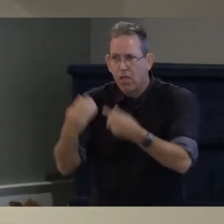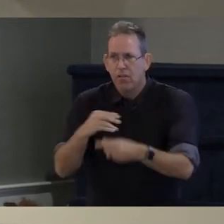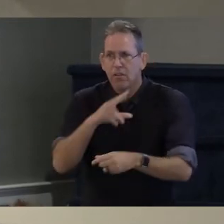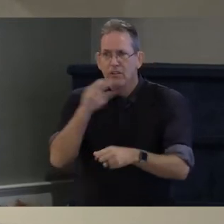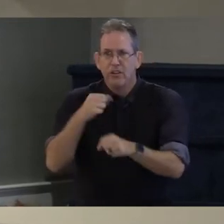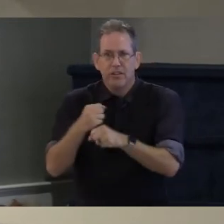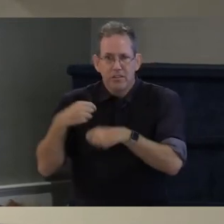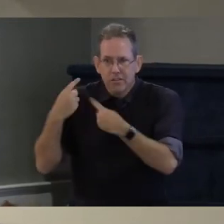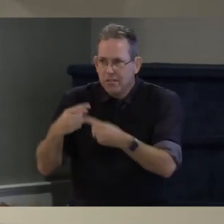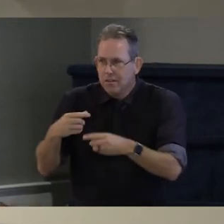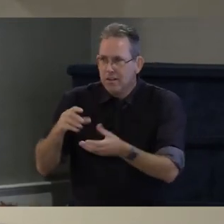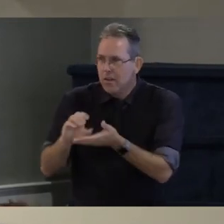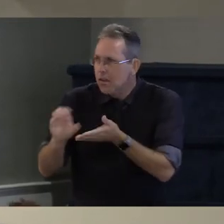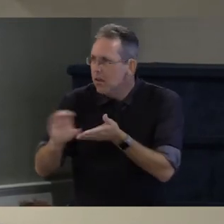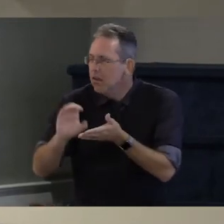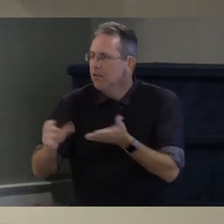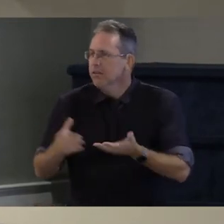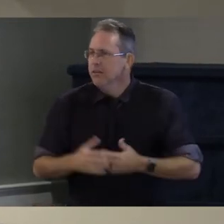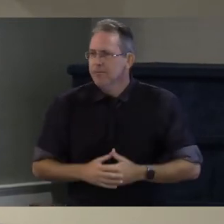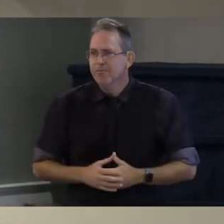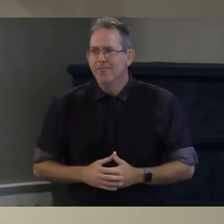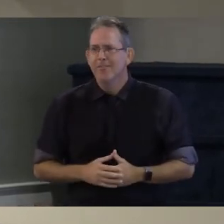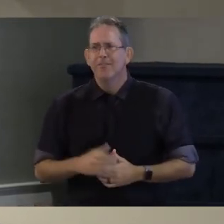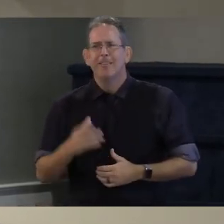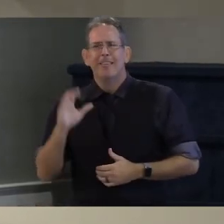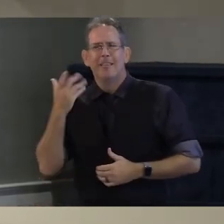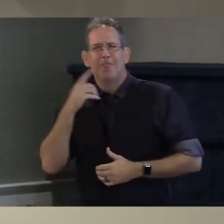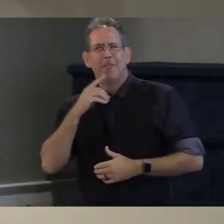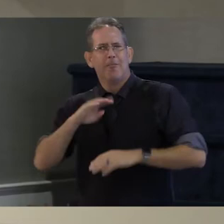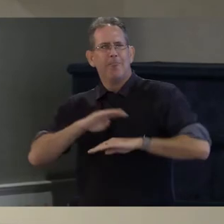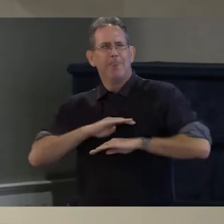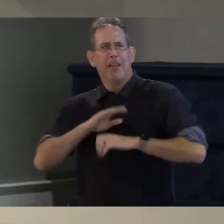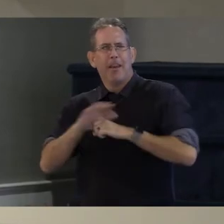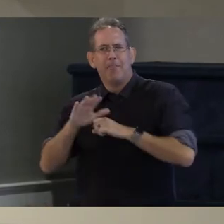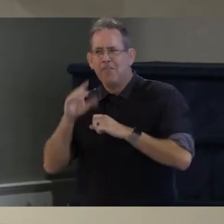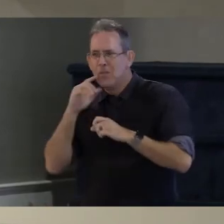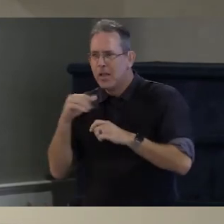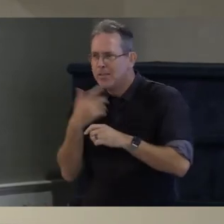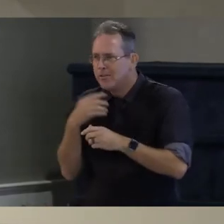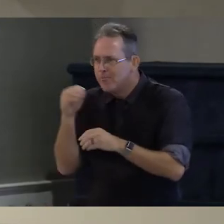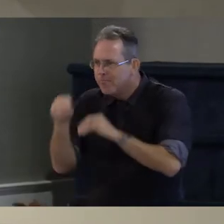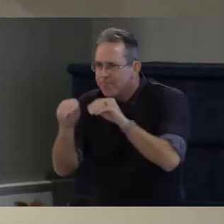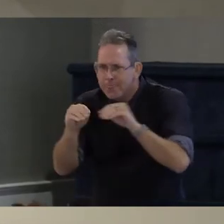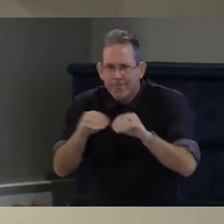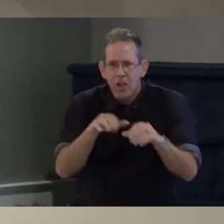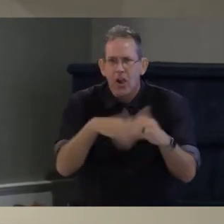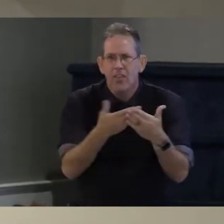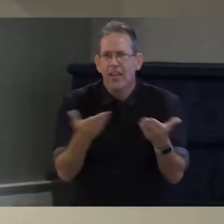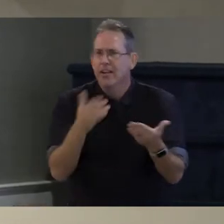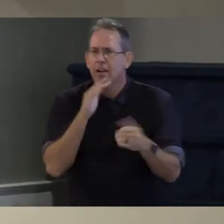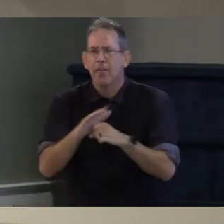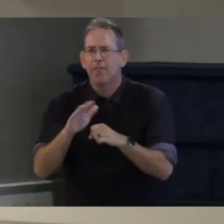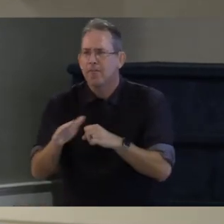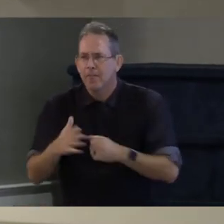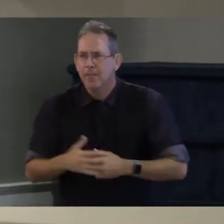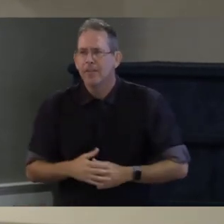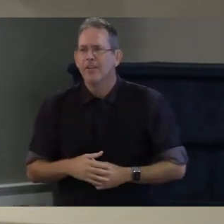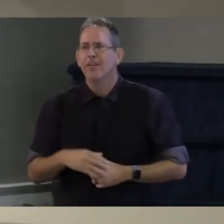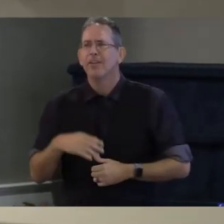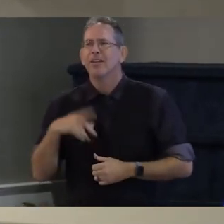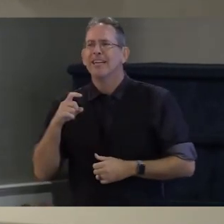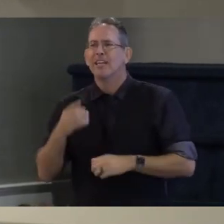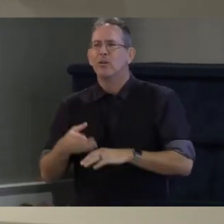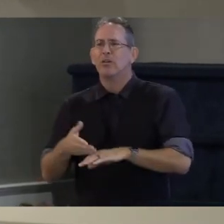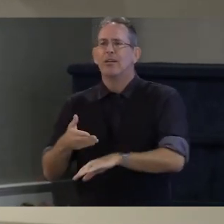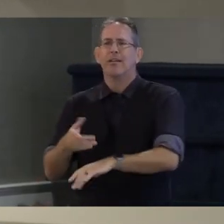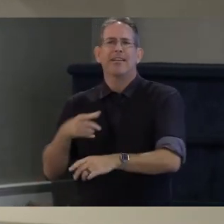40 years of oil and gas left and two we don't have enough land to make renewables make that happen so we need to use less energy as a society it means we need to focus